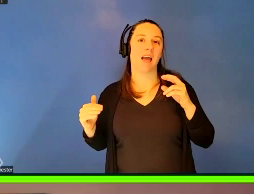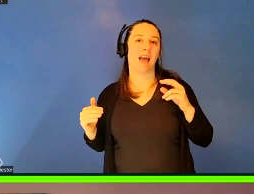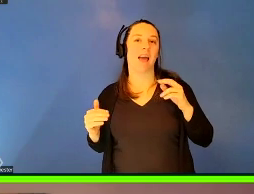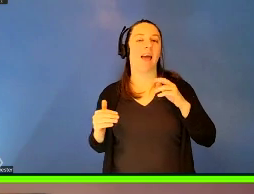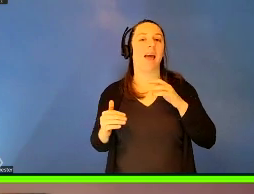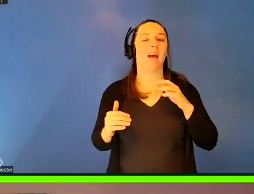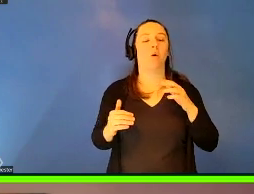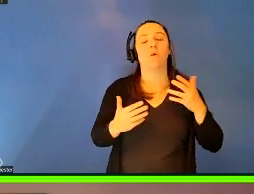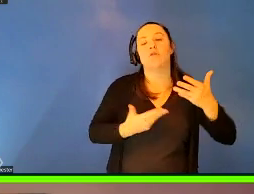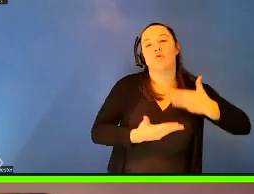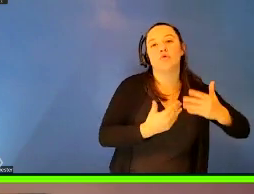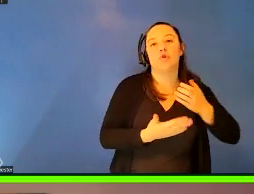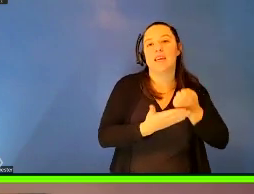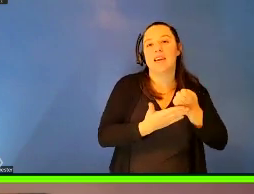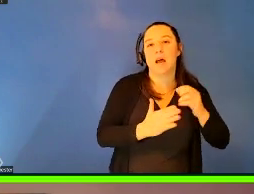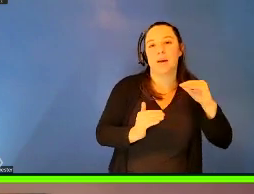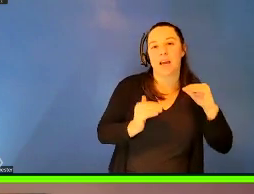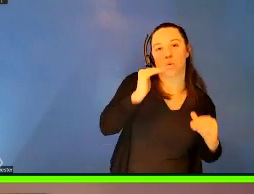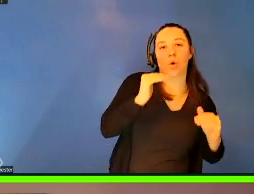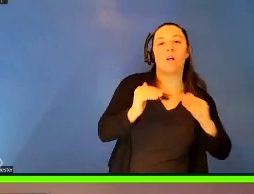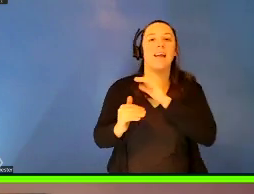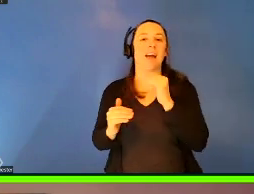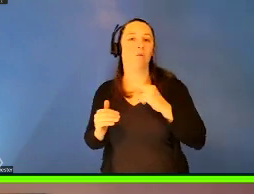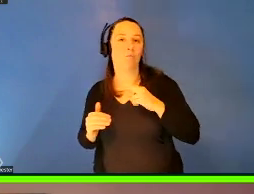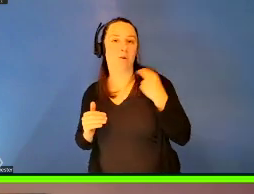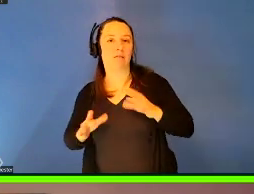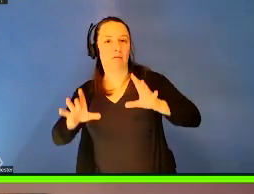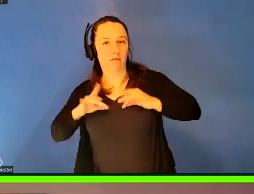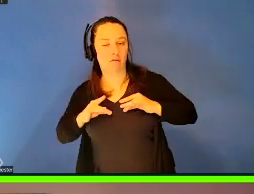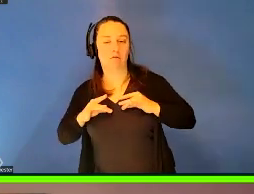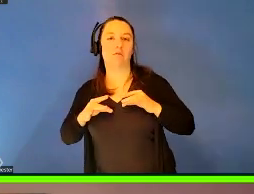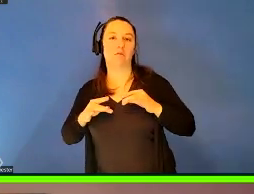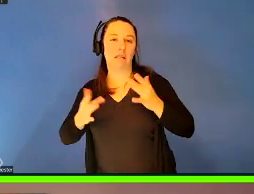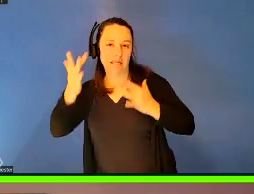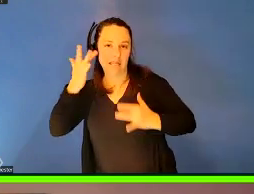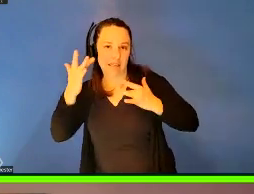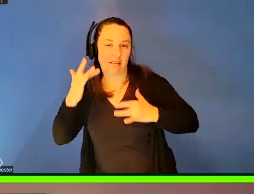or like, um, like tuberculosis. And I think that the, um,